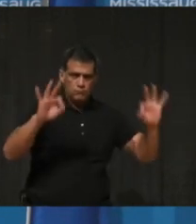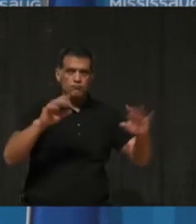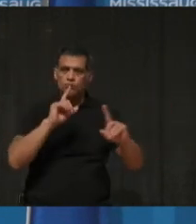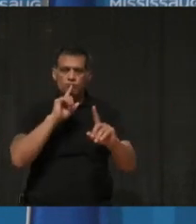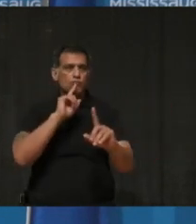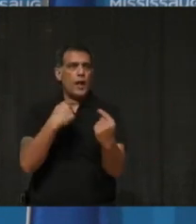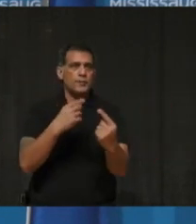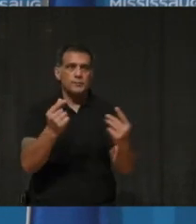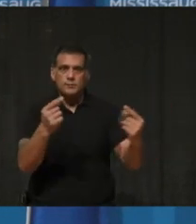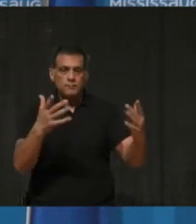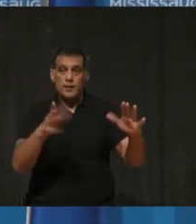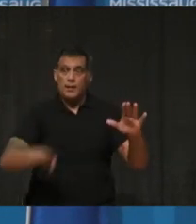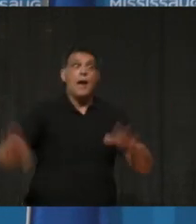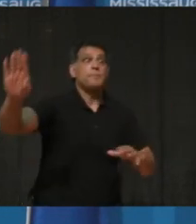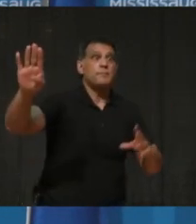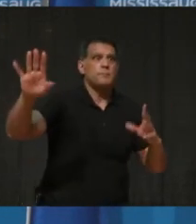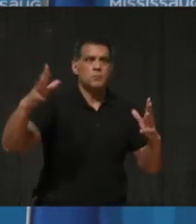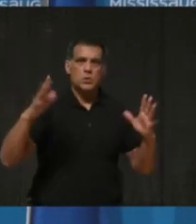surge.